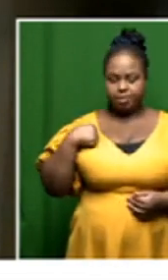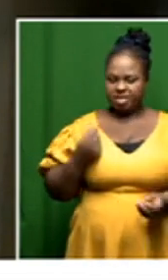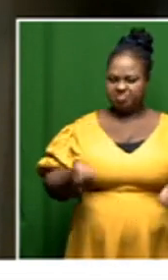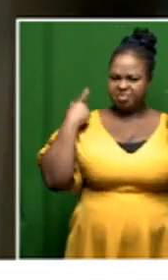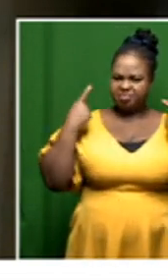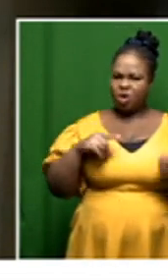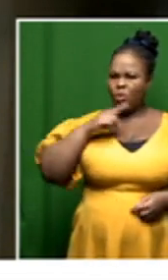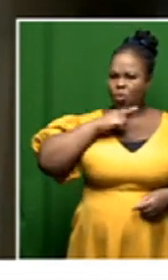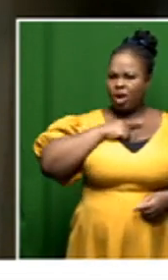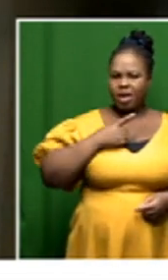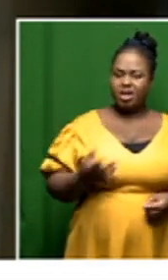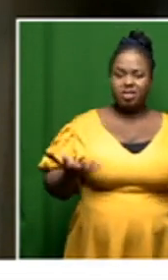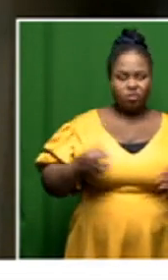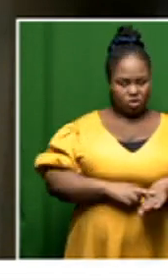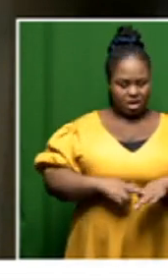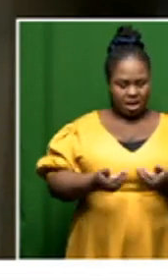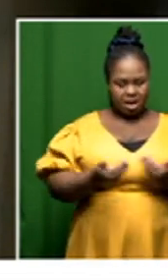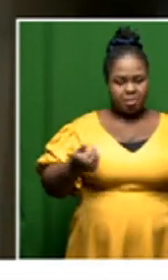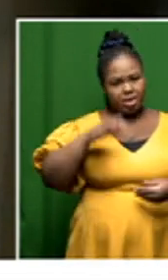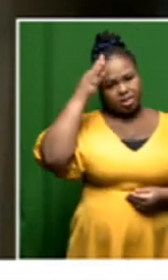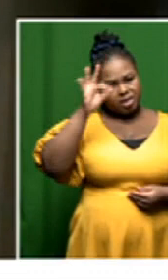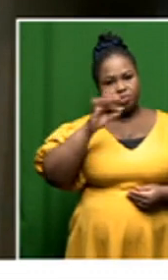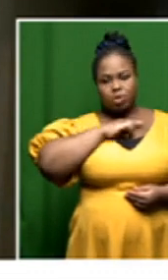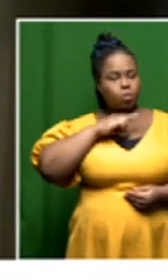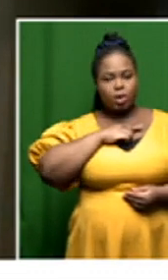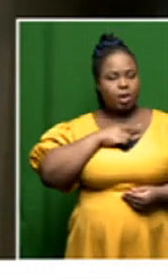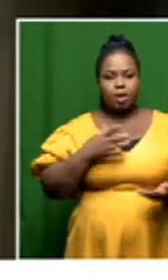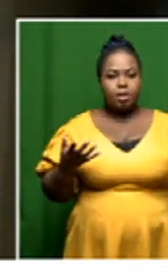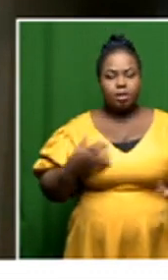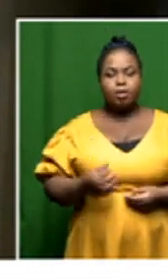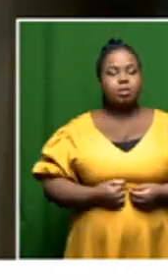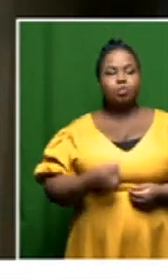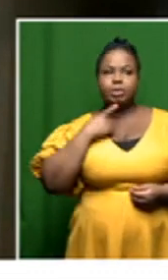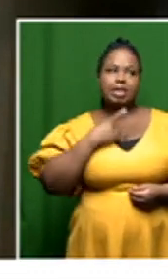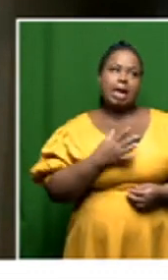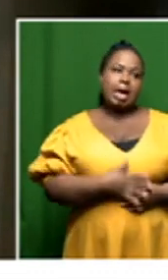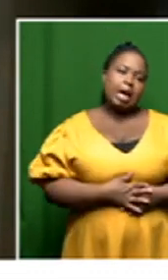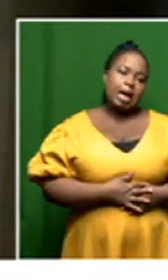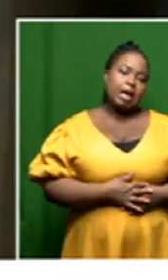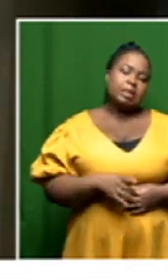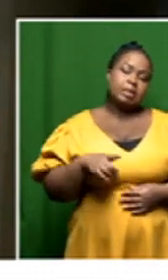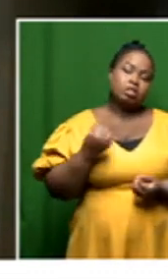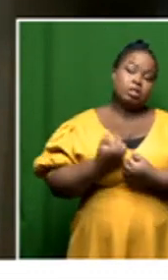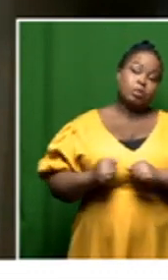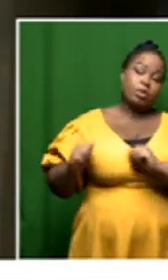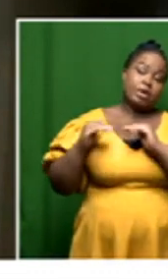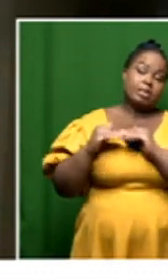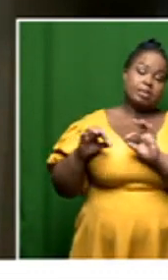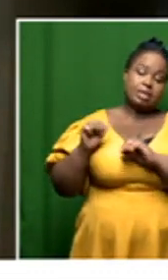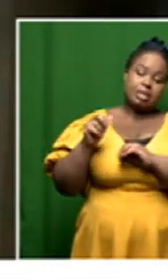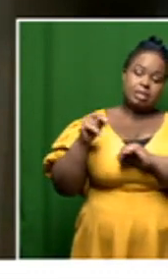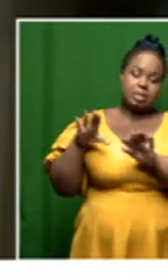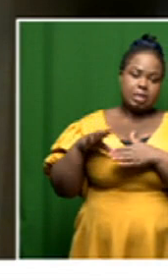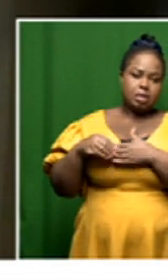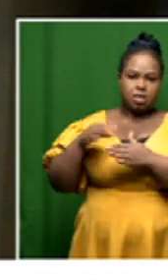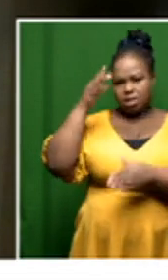understand why is that the apartheid government would be the one that says i'm sorry the democratic anc led government would